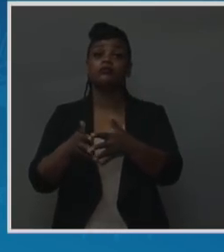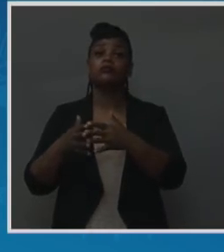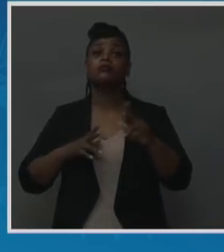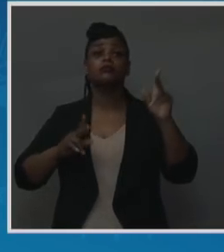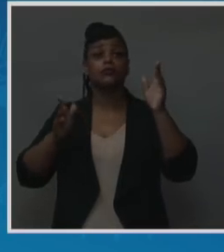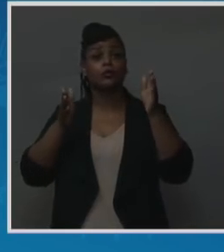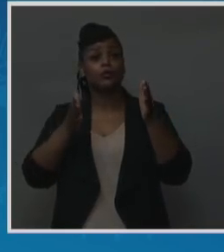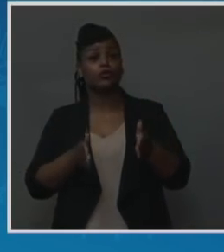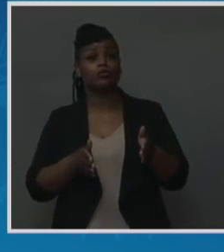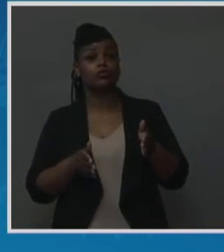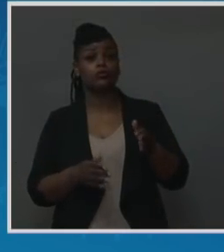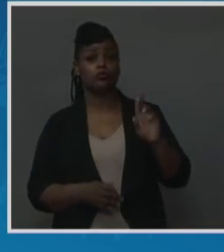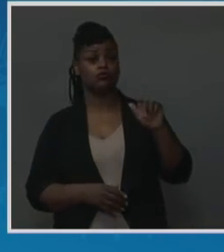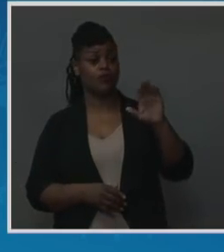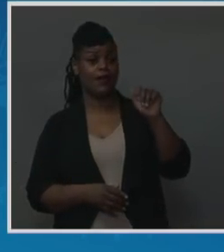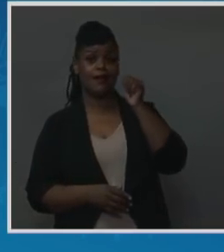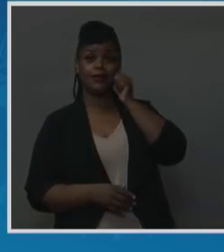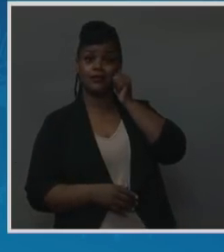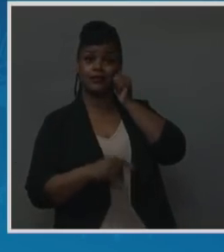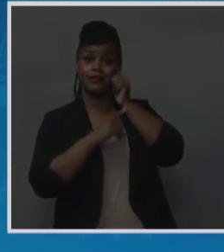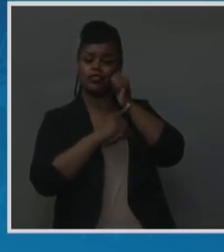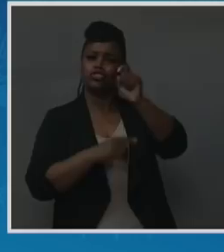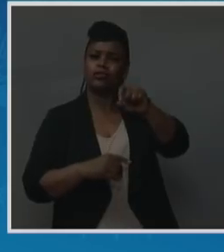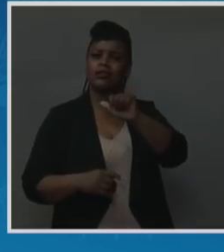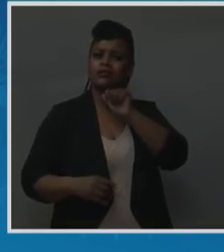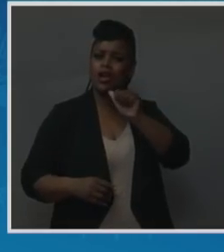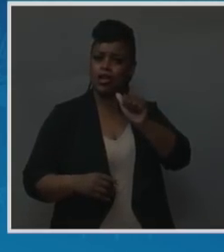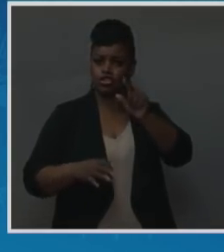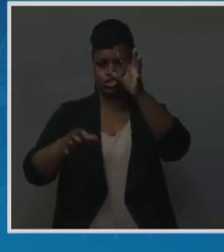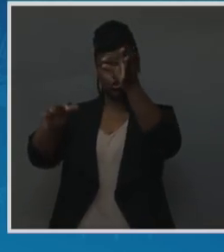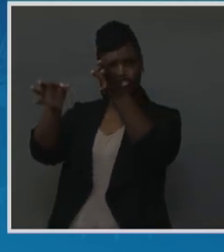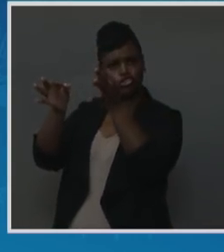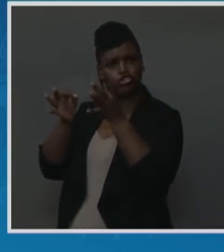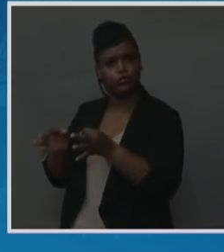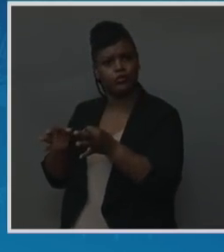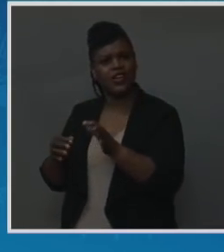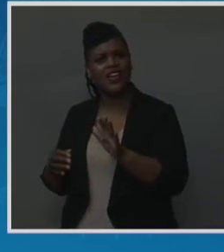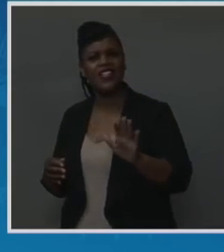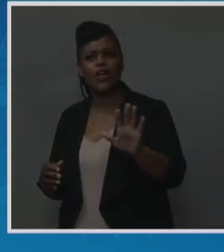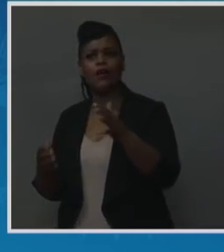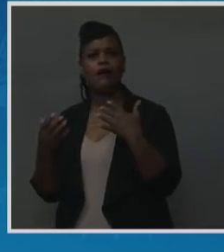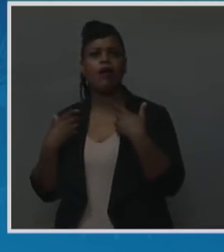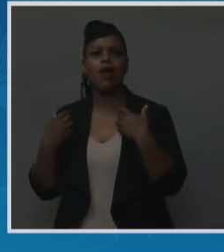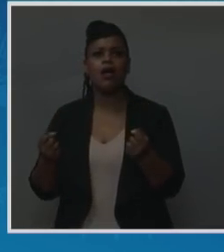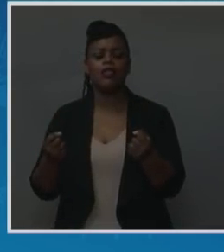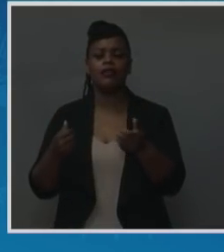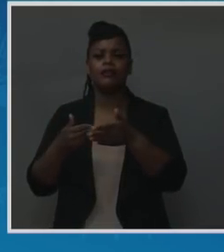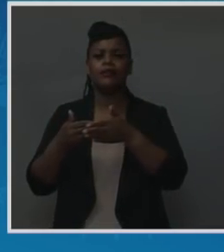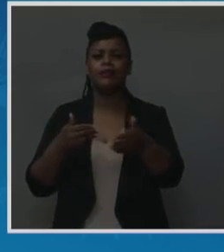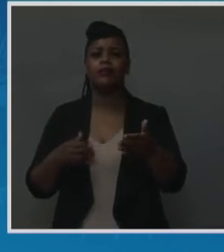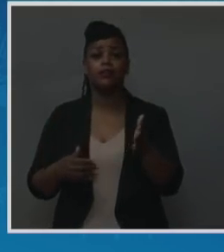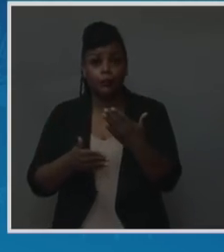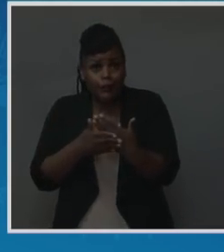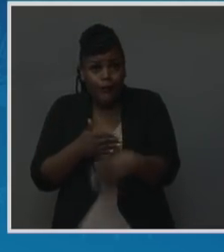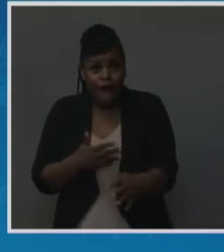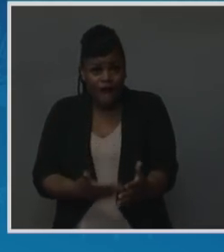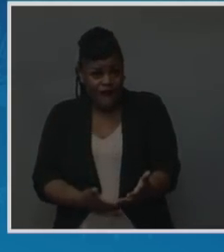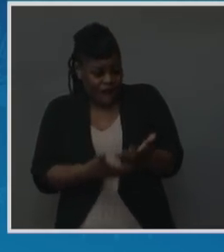should never determine their health outcomes, and giving birth should never be a death sentence.